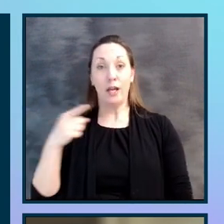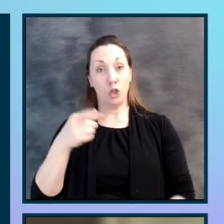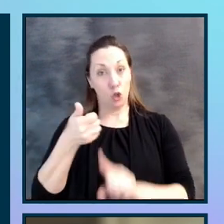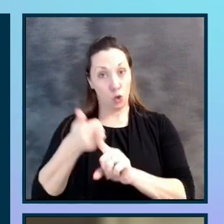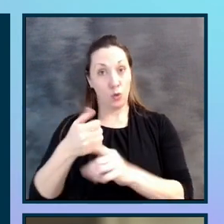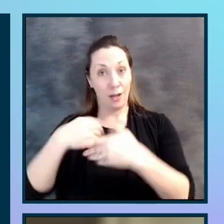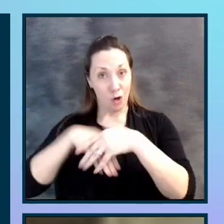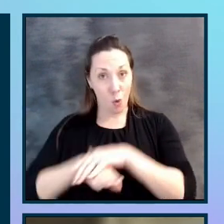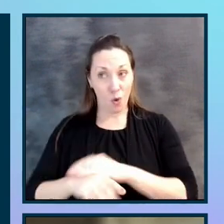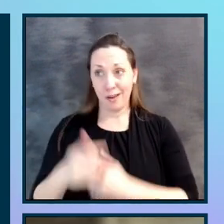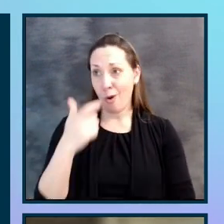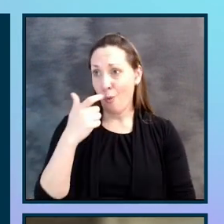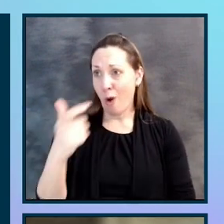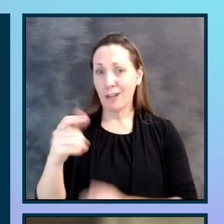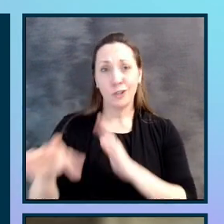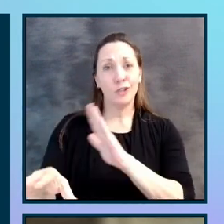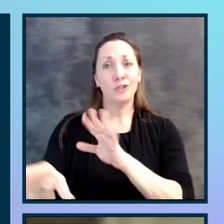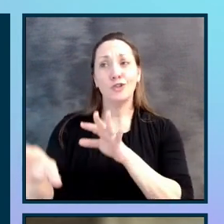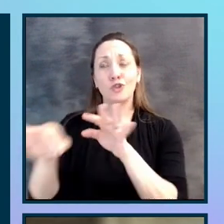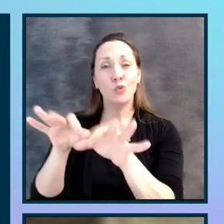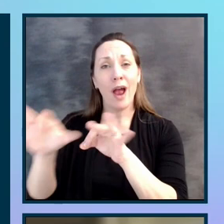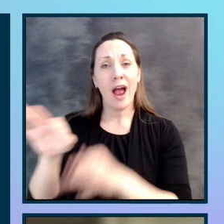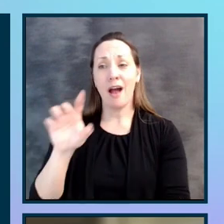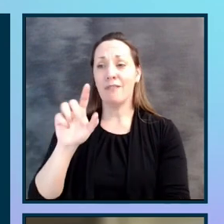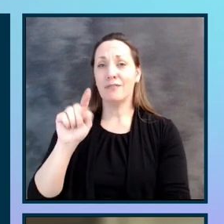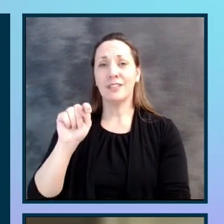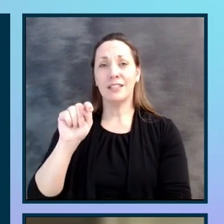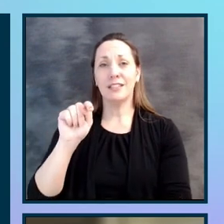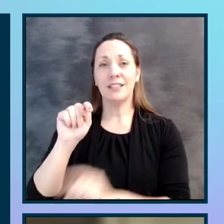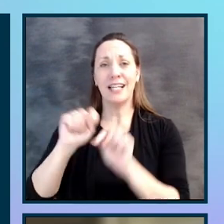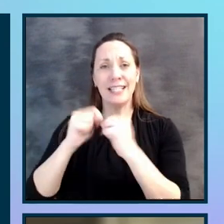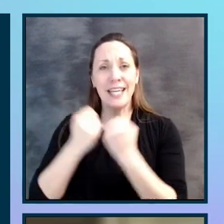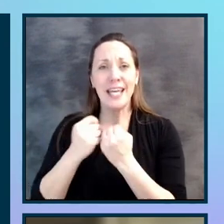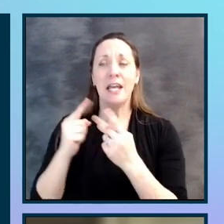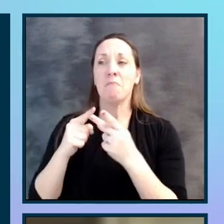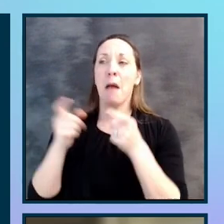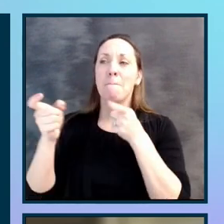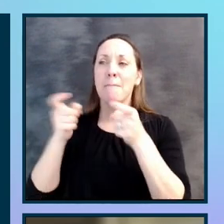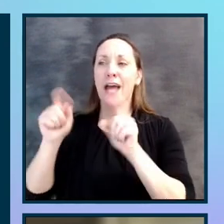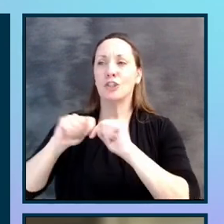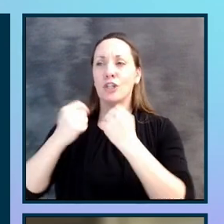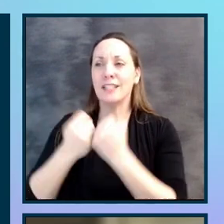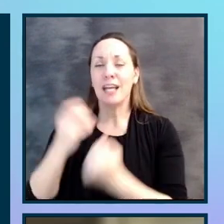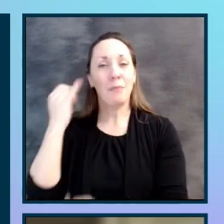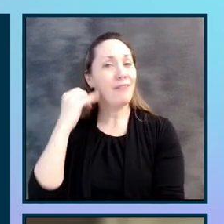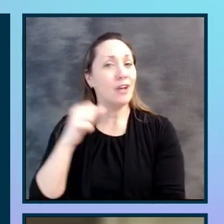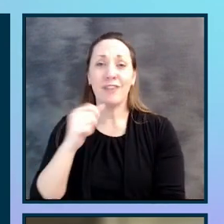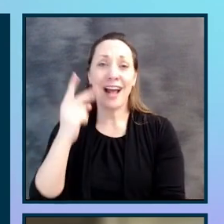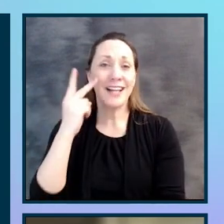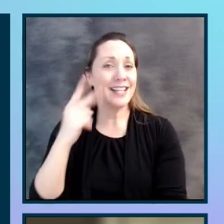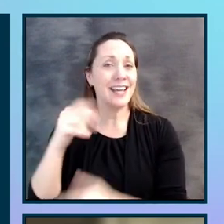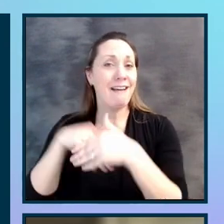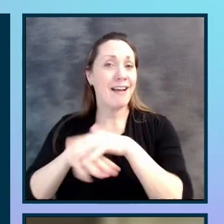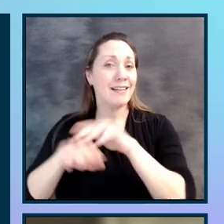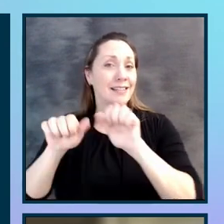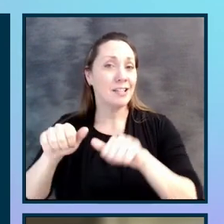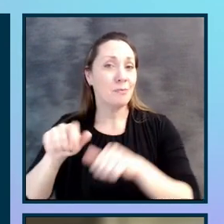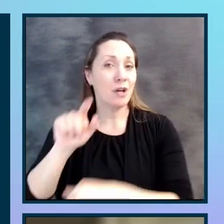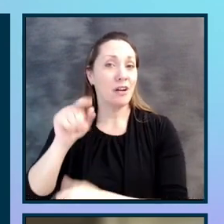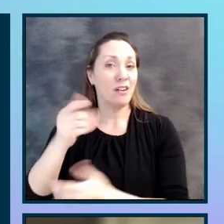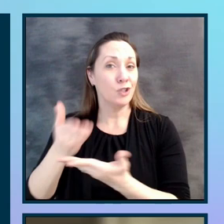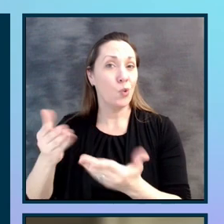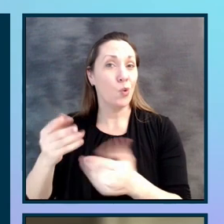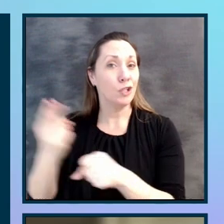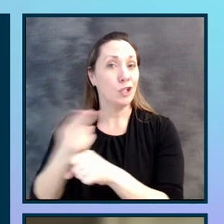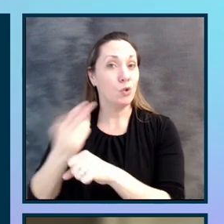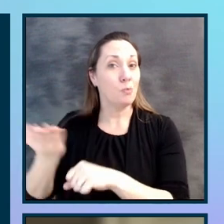watch her draft a team, manage your team. And if people hadn't seen the accessibility tools being used before, or see